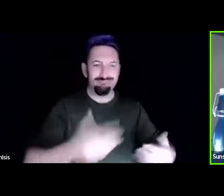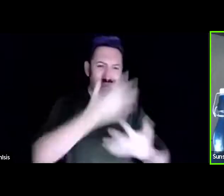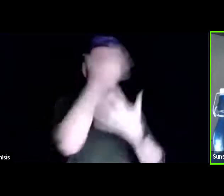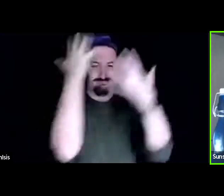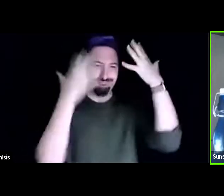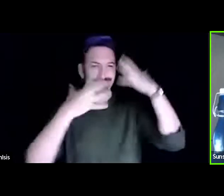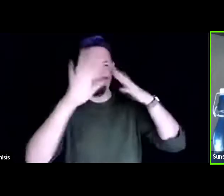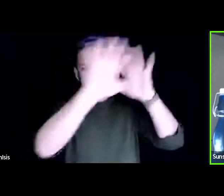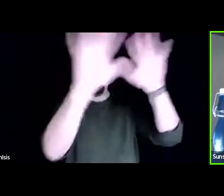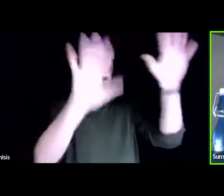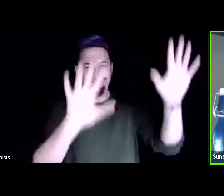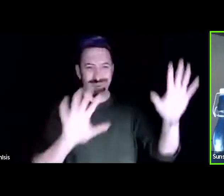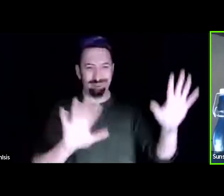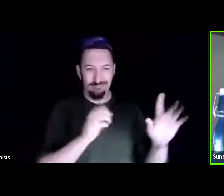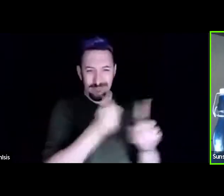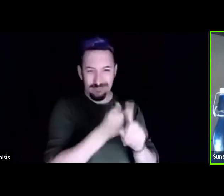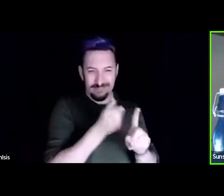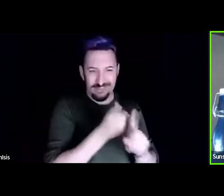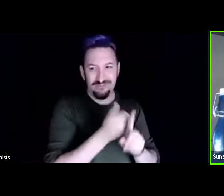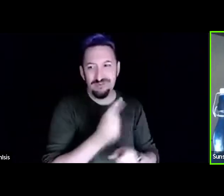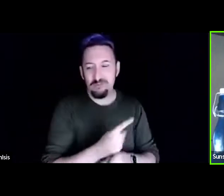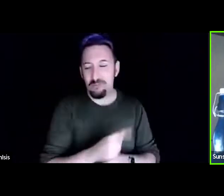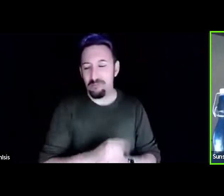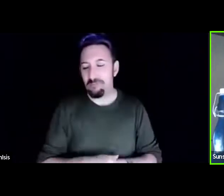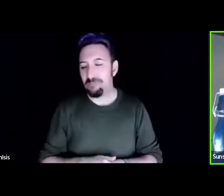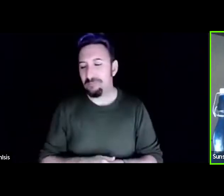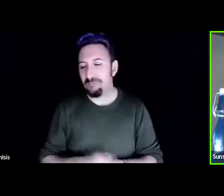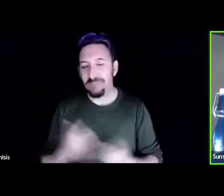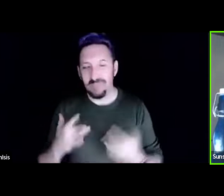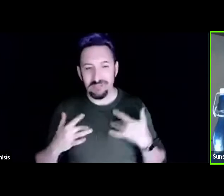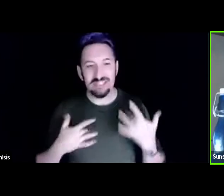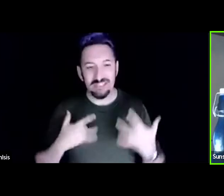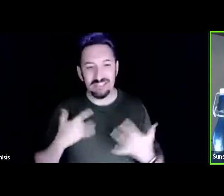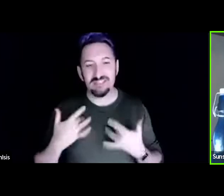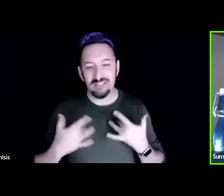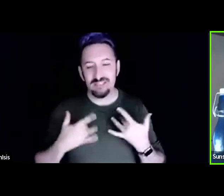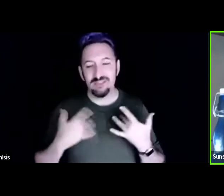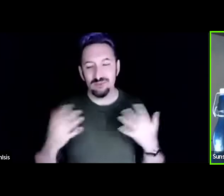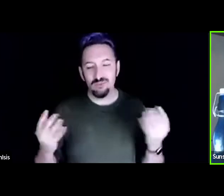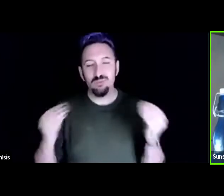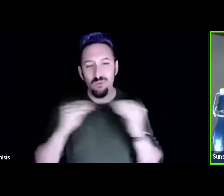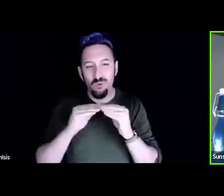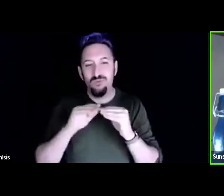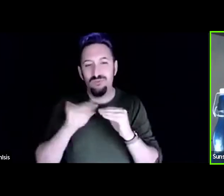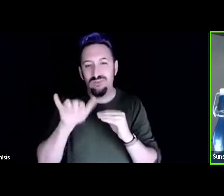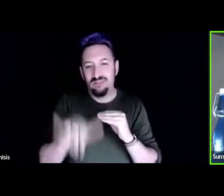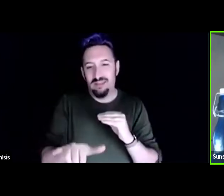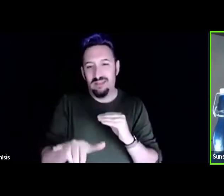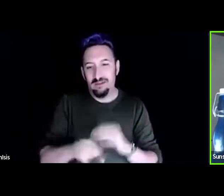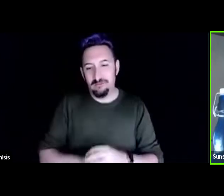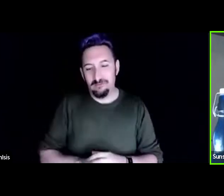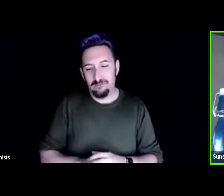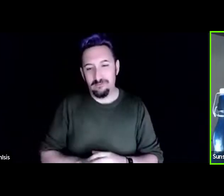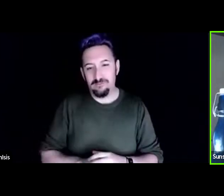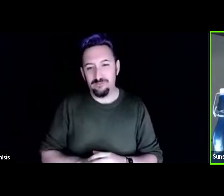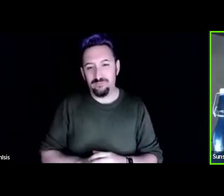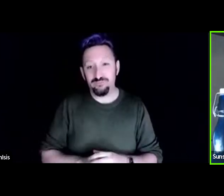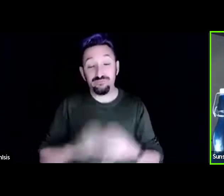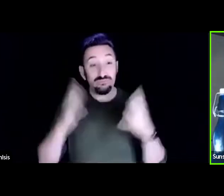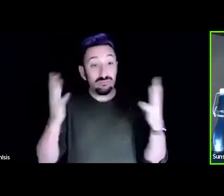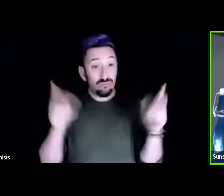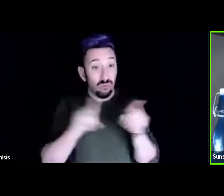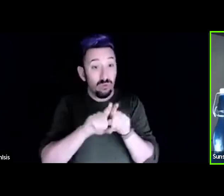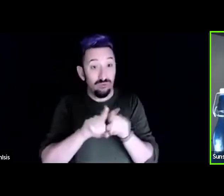exciting to do more of finally I chose to do the